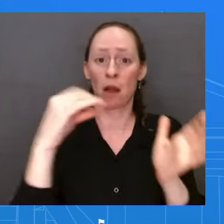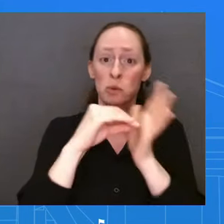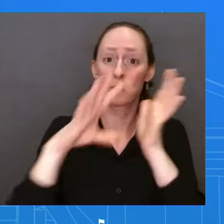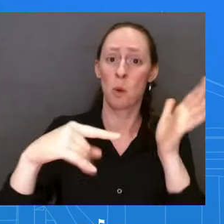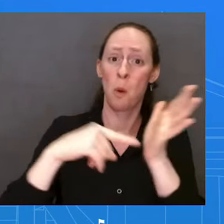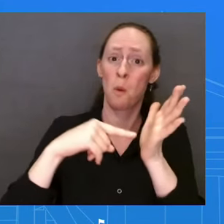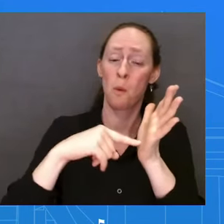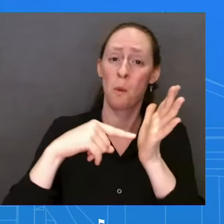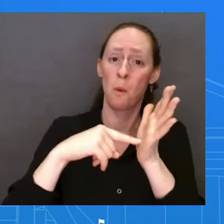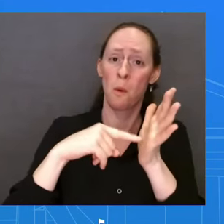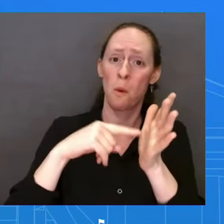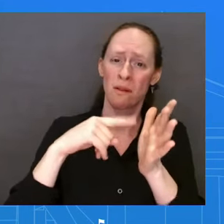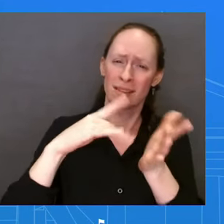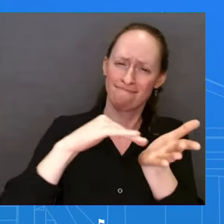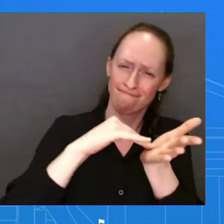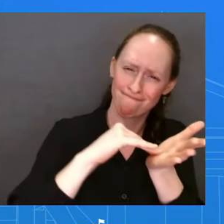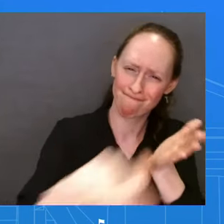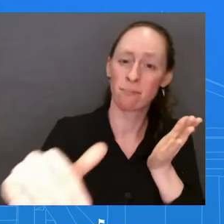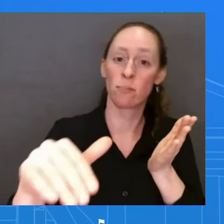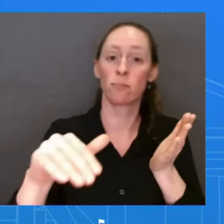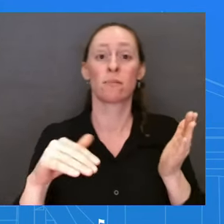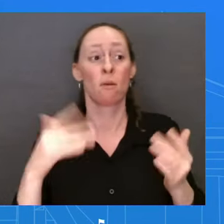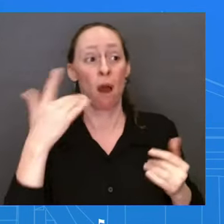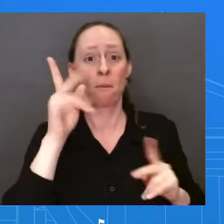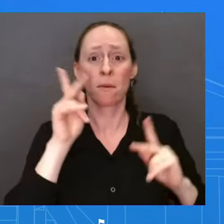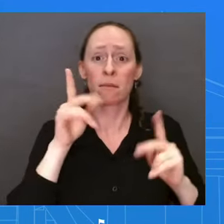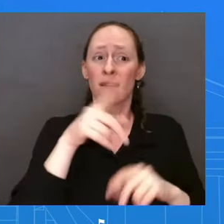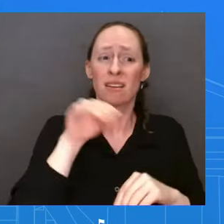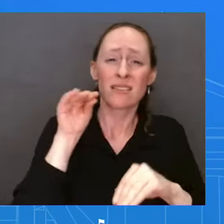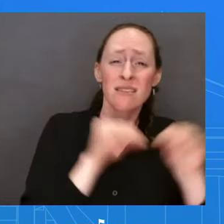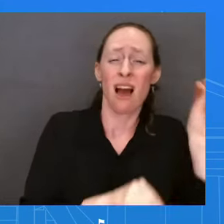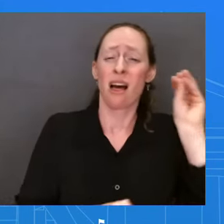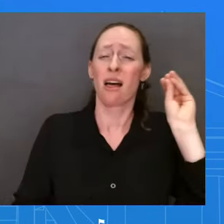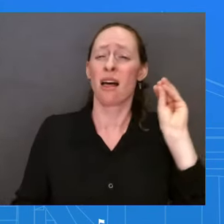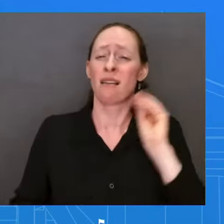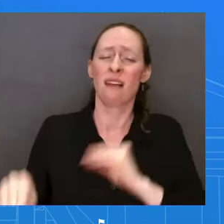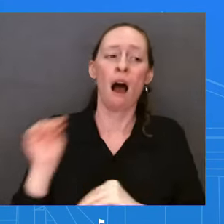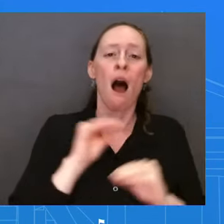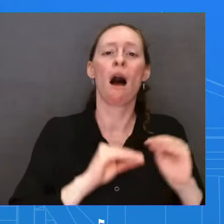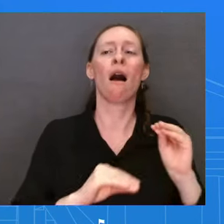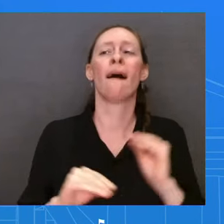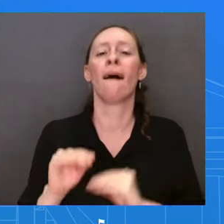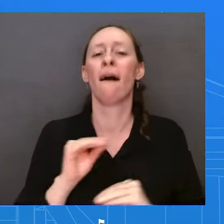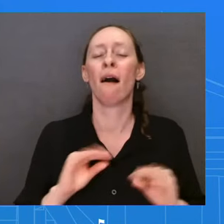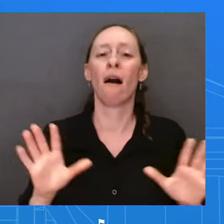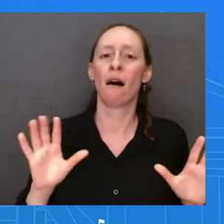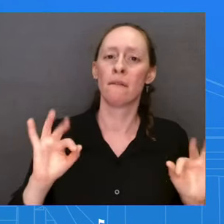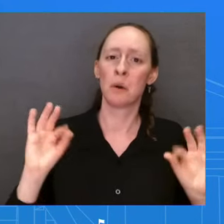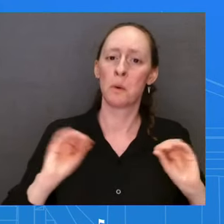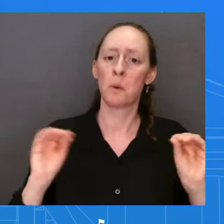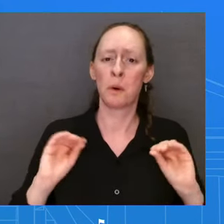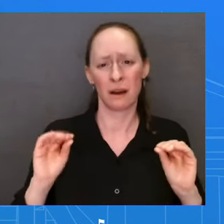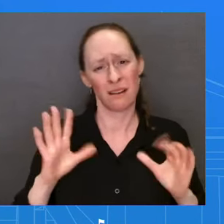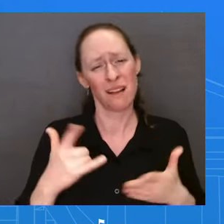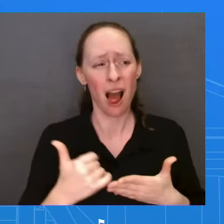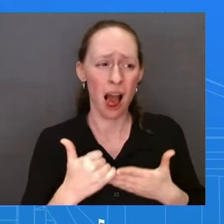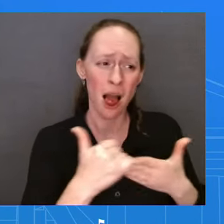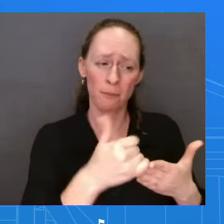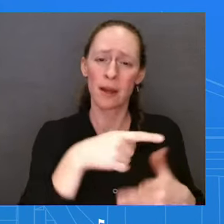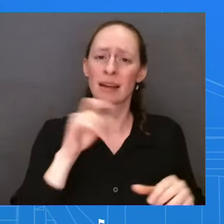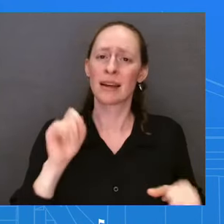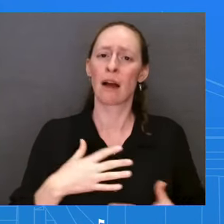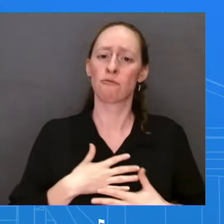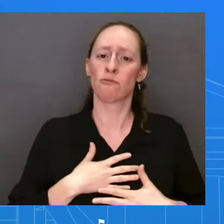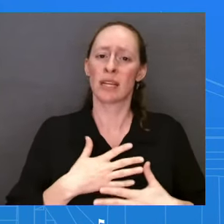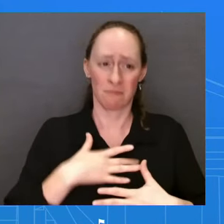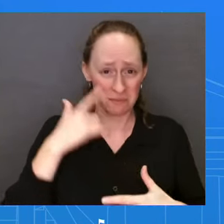potentially to millions and millions of Americans who just needed a little bit more breathing room as we came out of this pandemic. And so, while